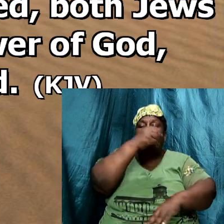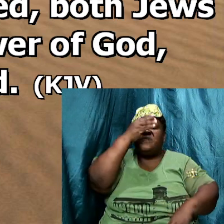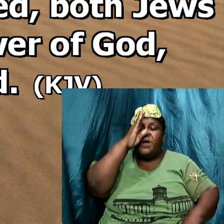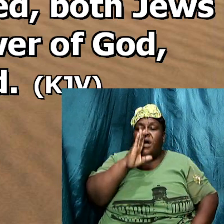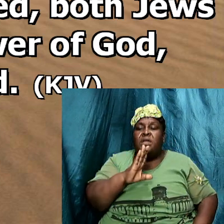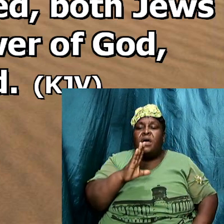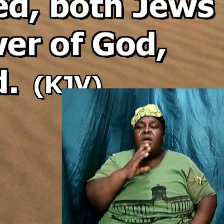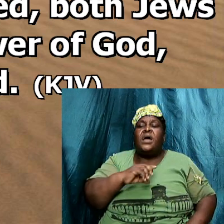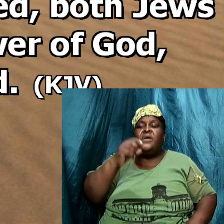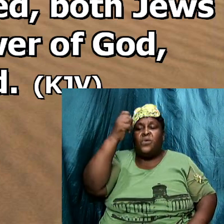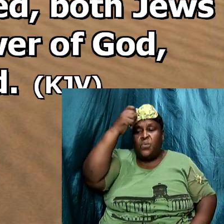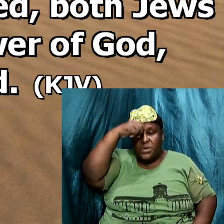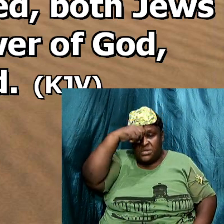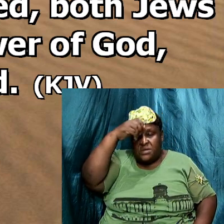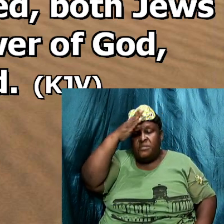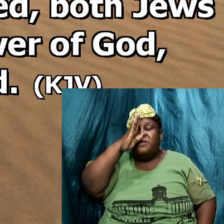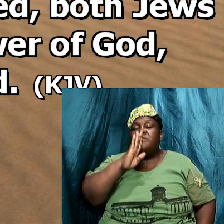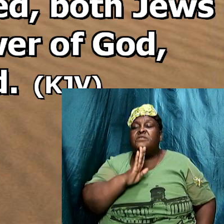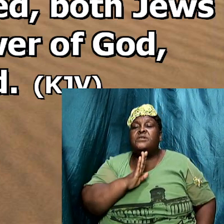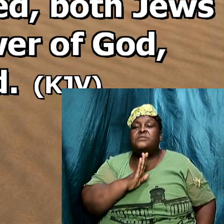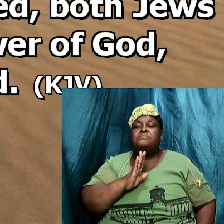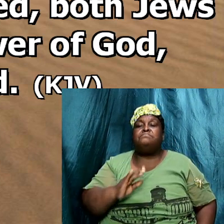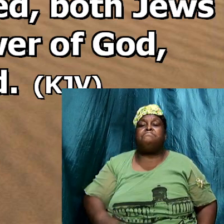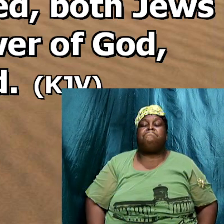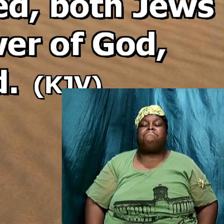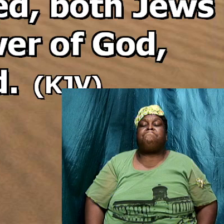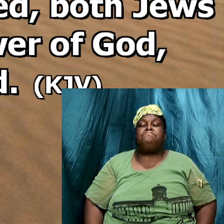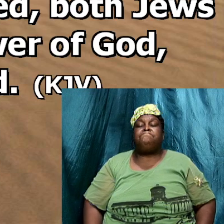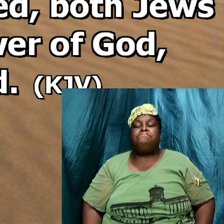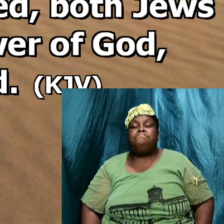and the wisdom of God